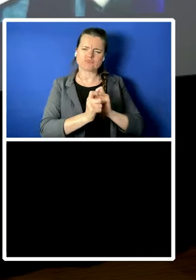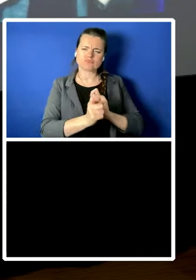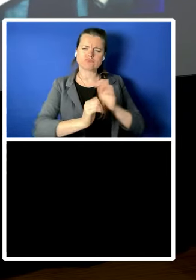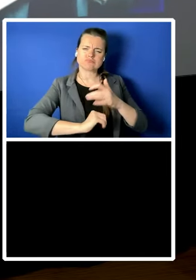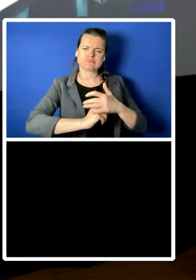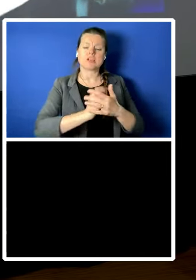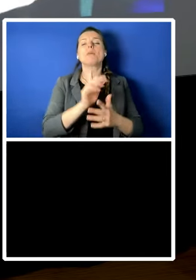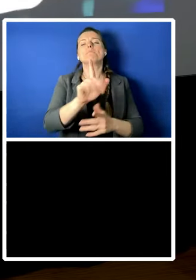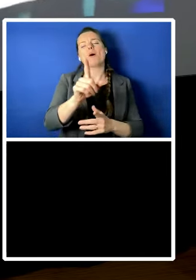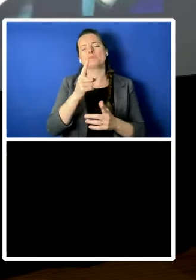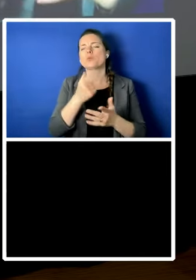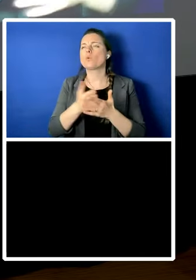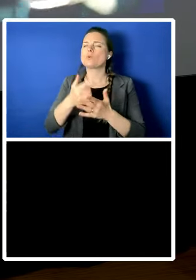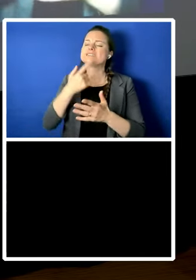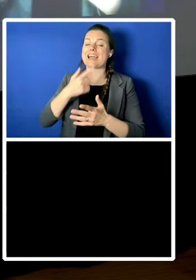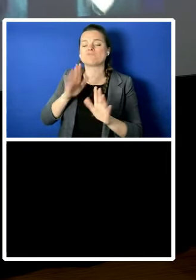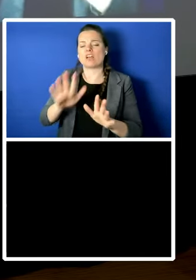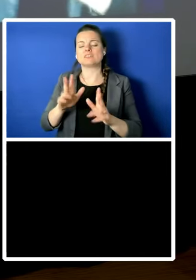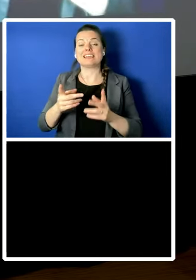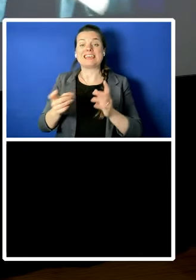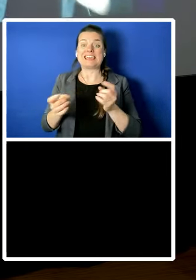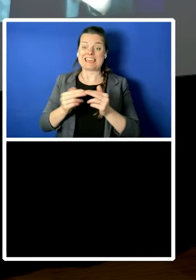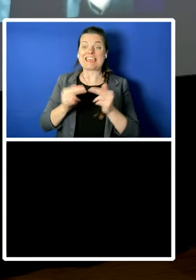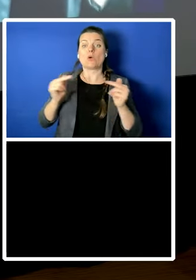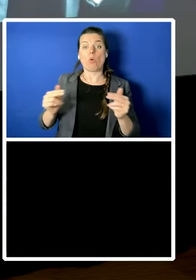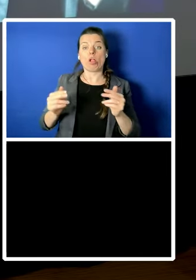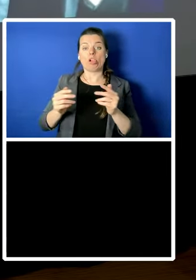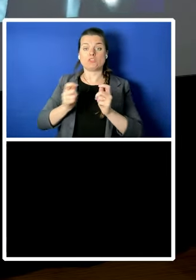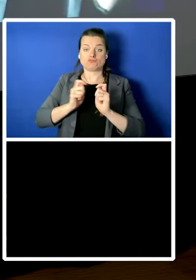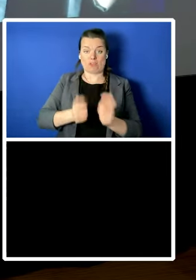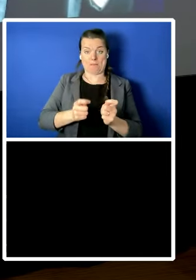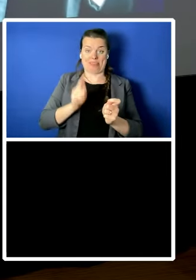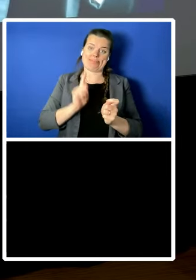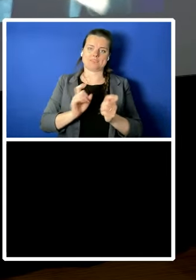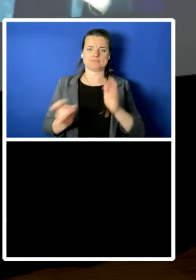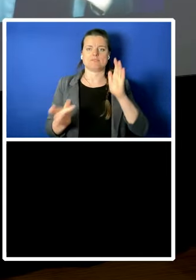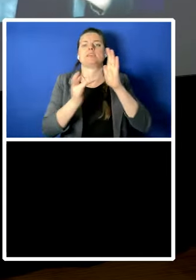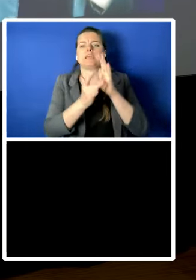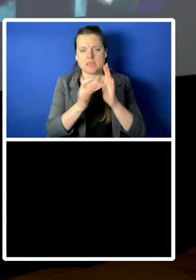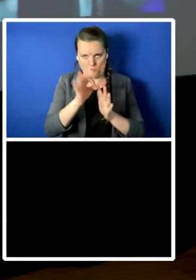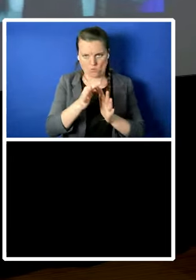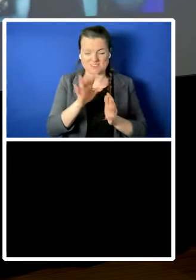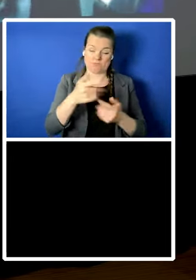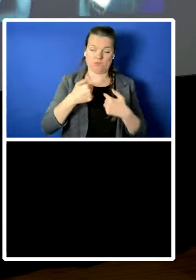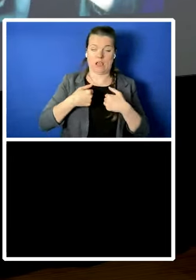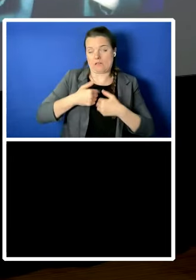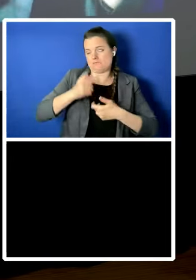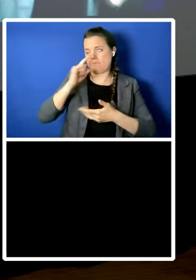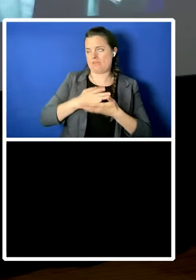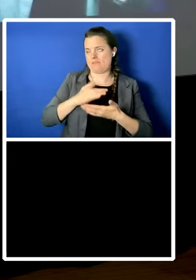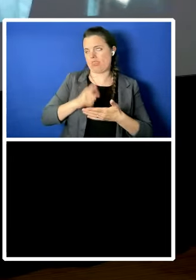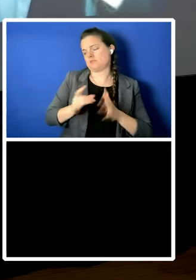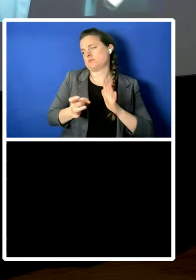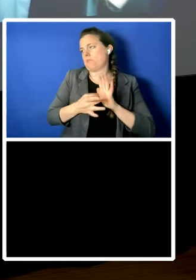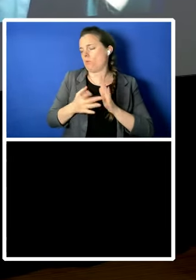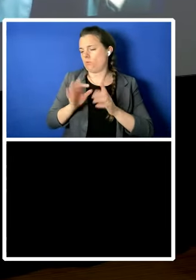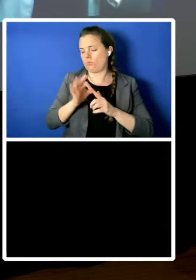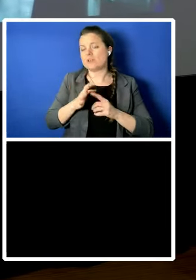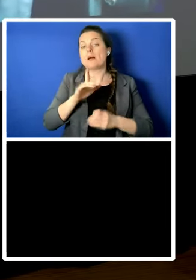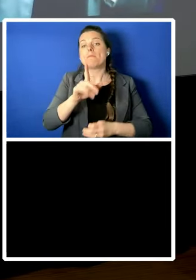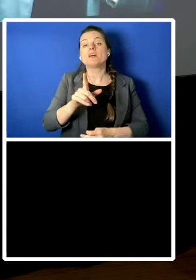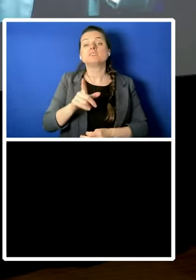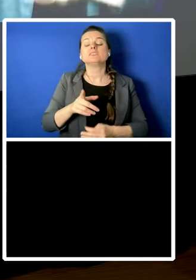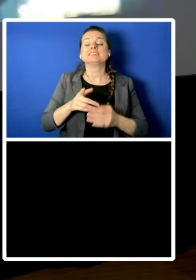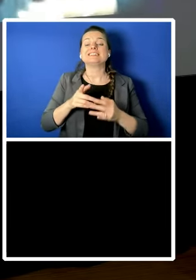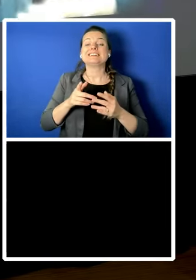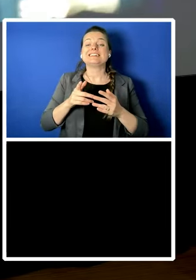to the kingdom i do anyway um equal treatment isn't just about not actively discriminating right